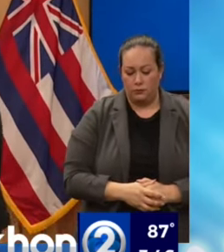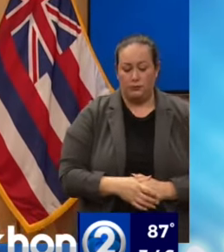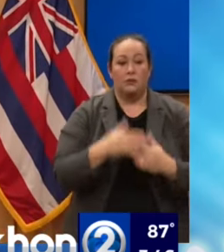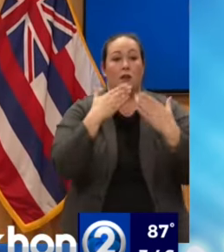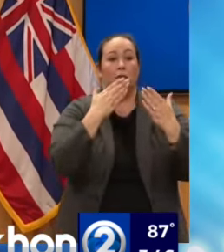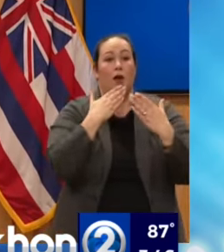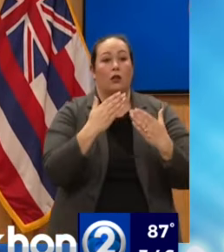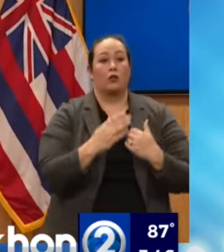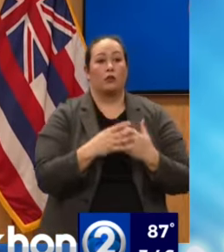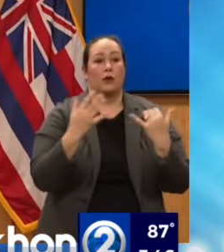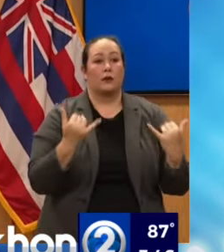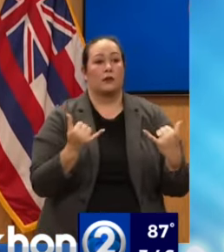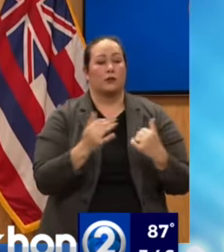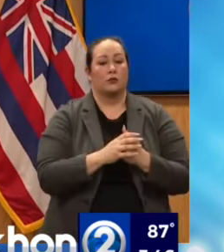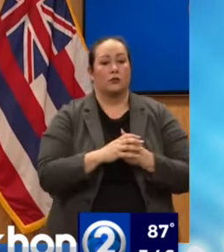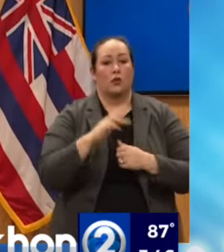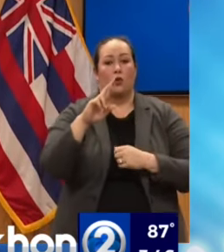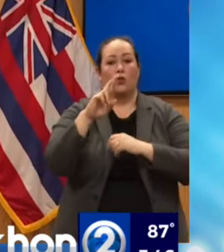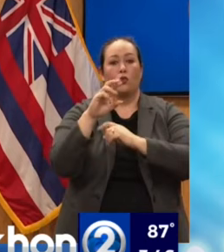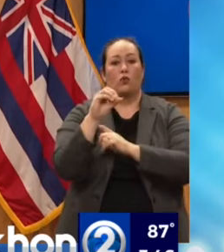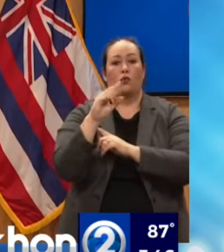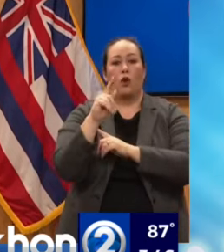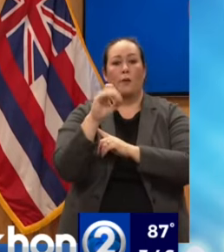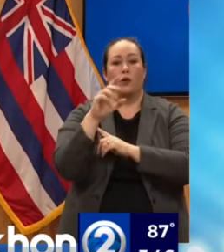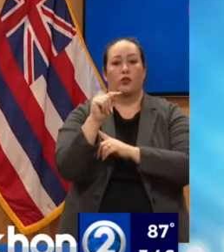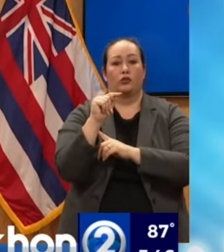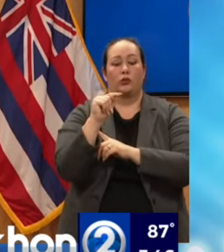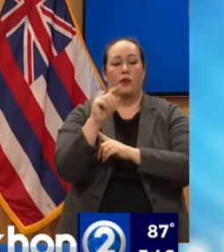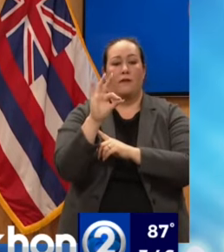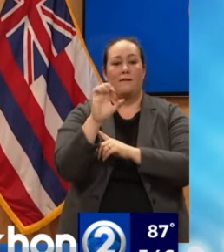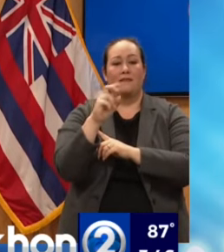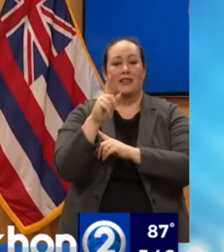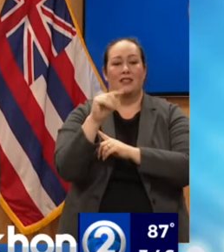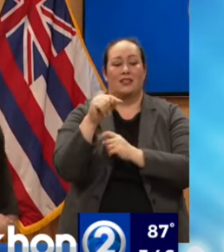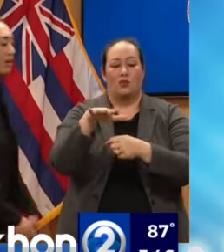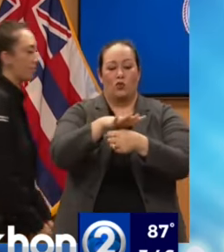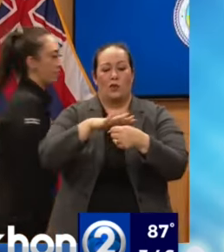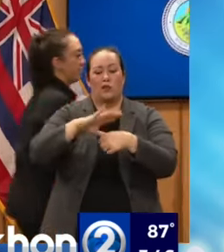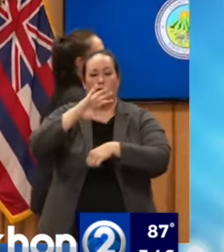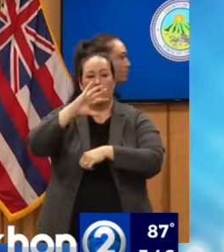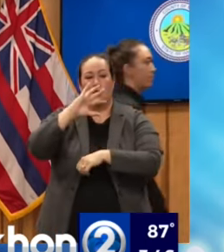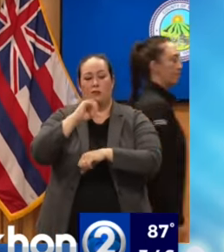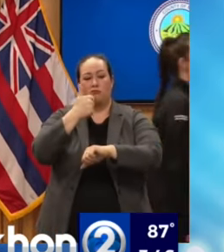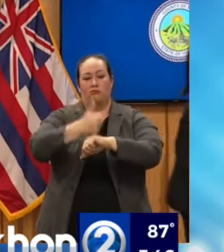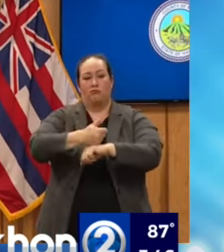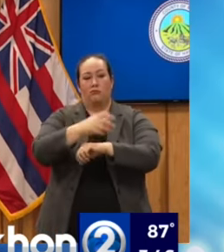Mahalo. At this time, we'd like to bring up Robert Fenton, Region 9, FEMA Administrator.